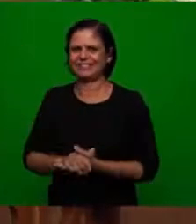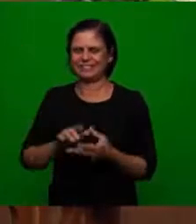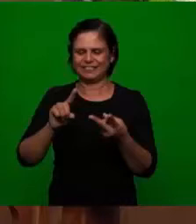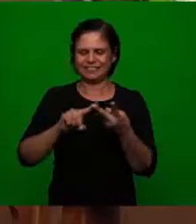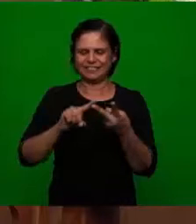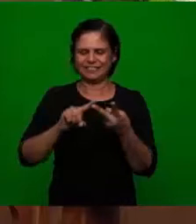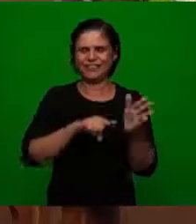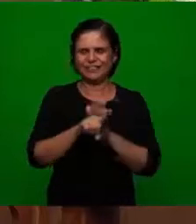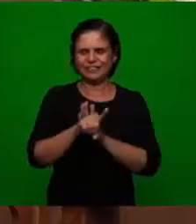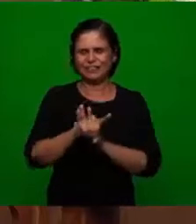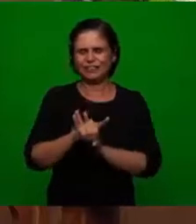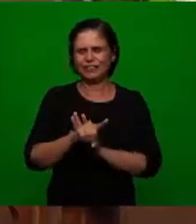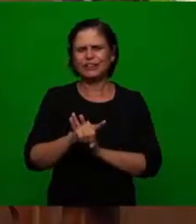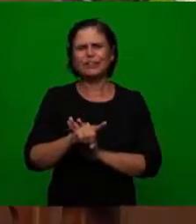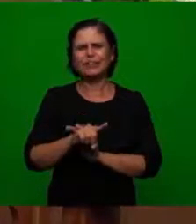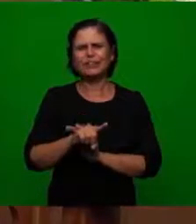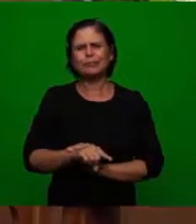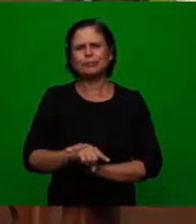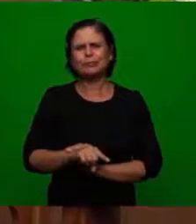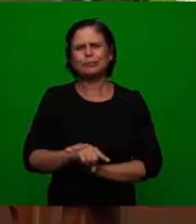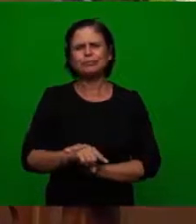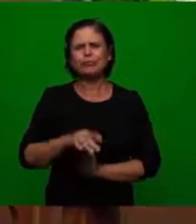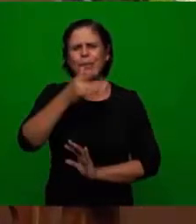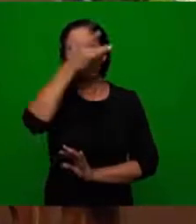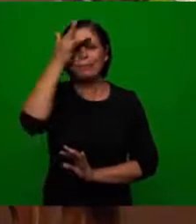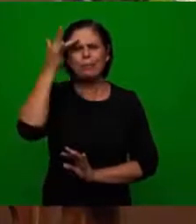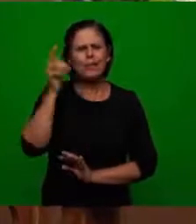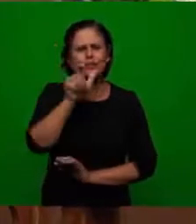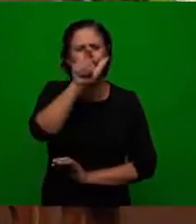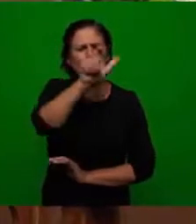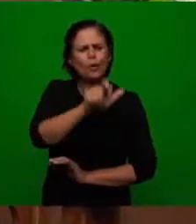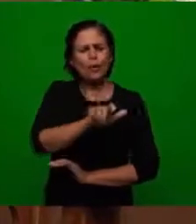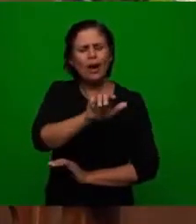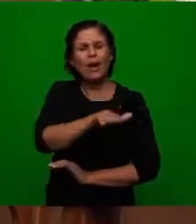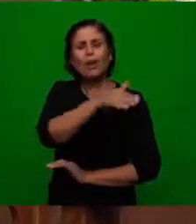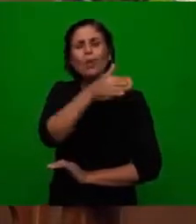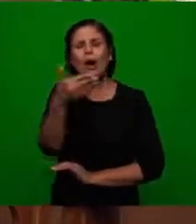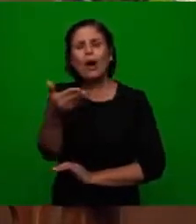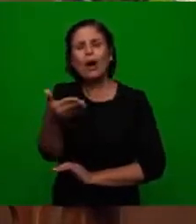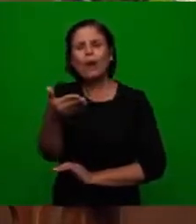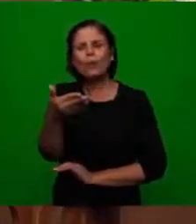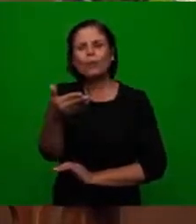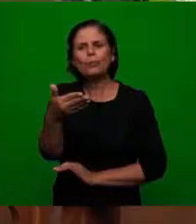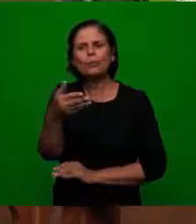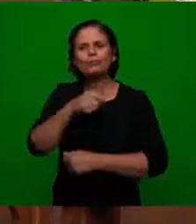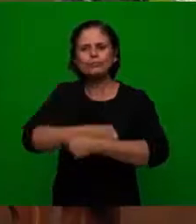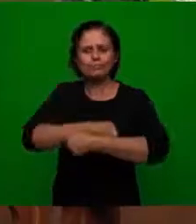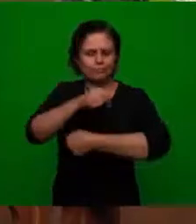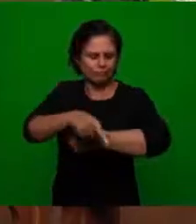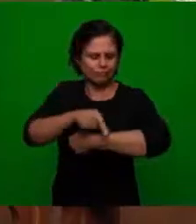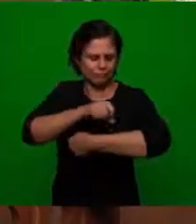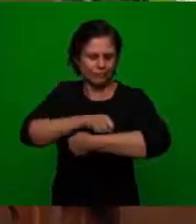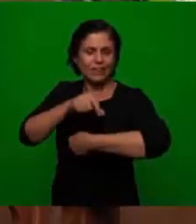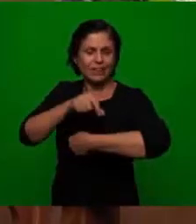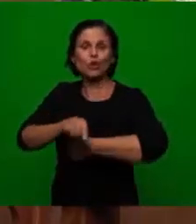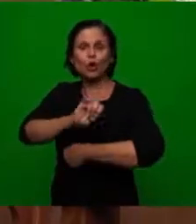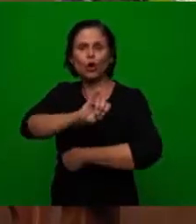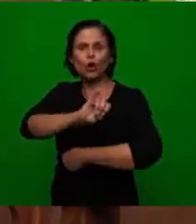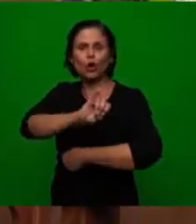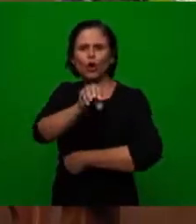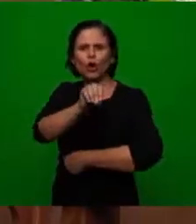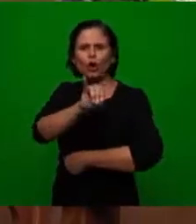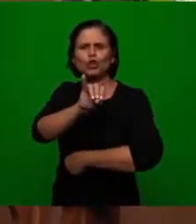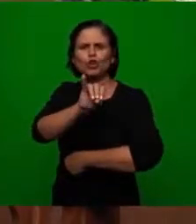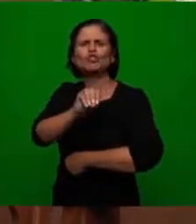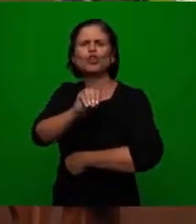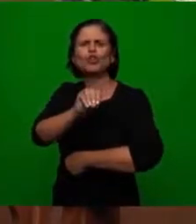is the word of the Lord so the second question is who sold who sold the seed of